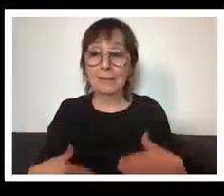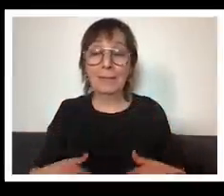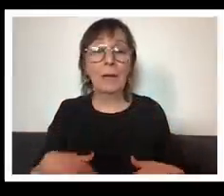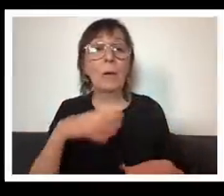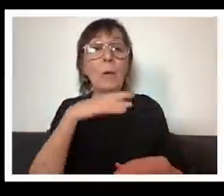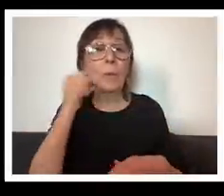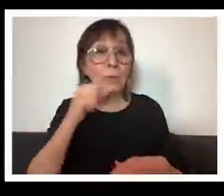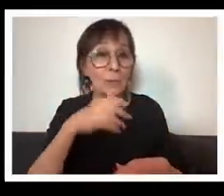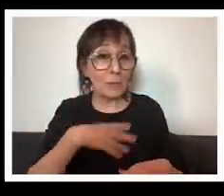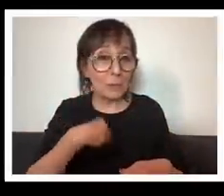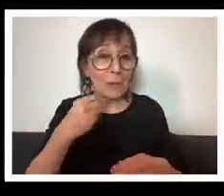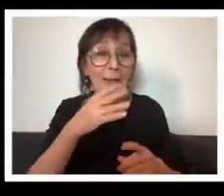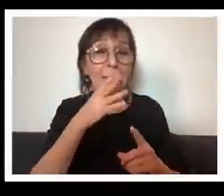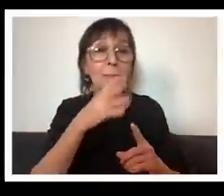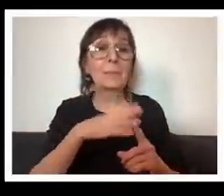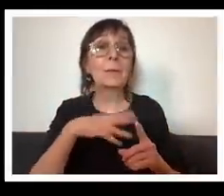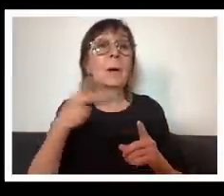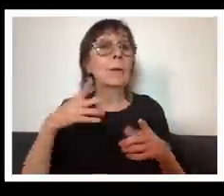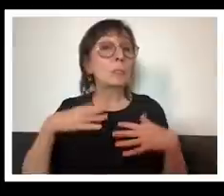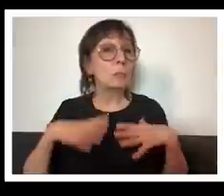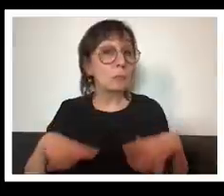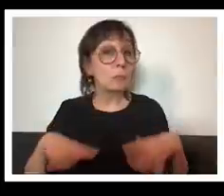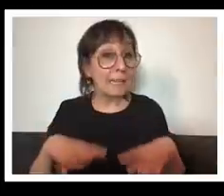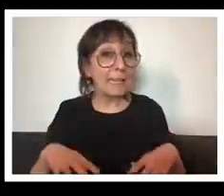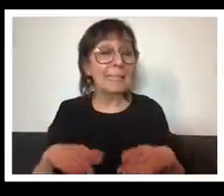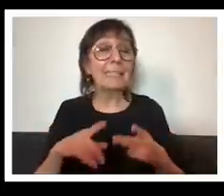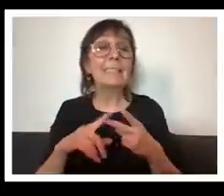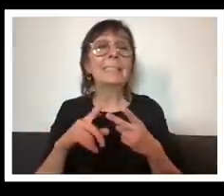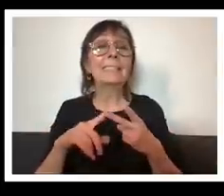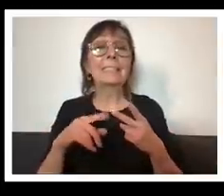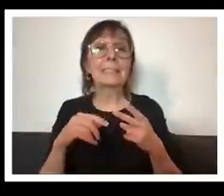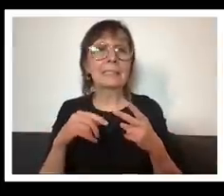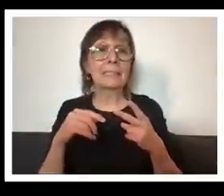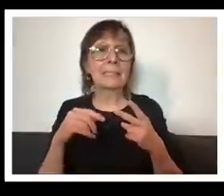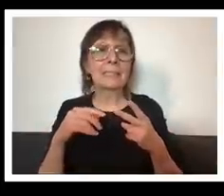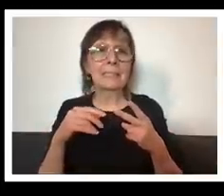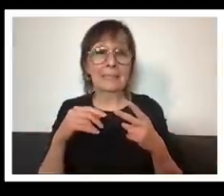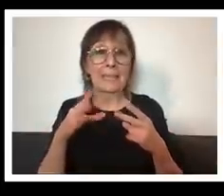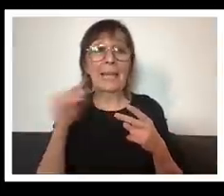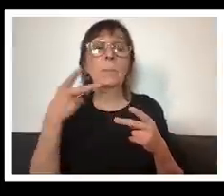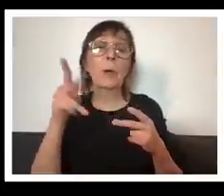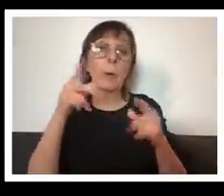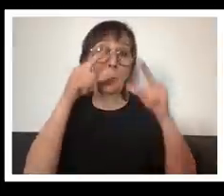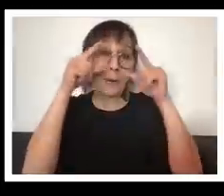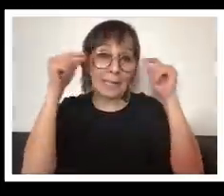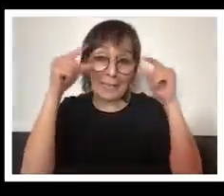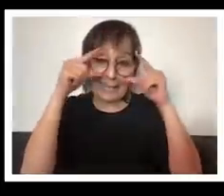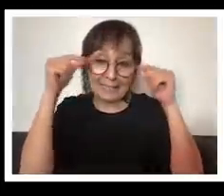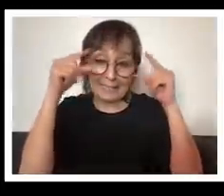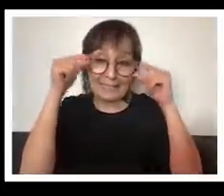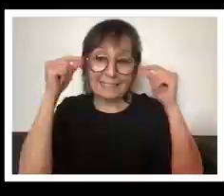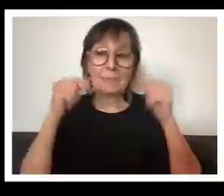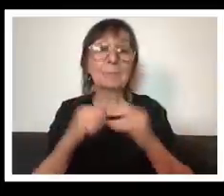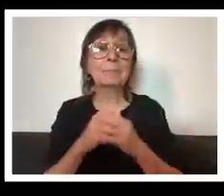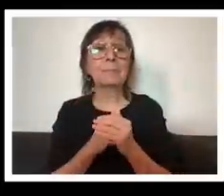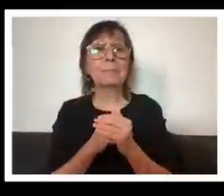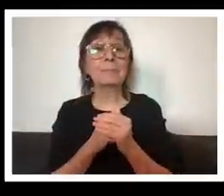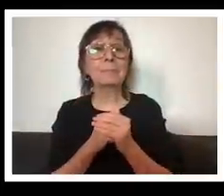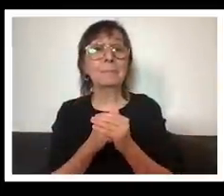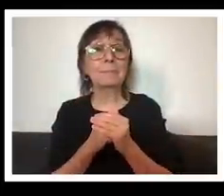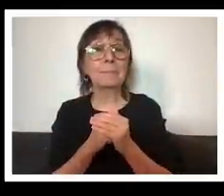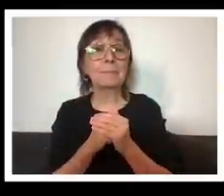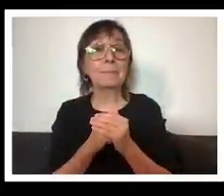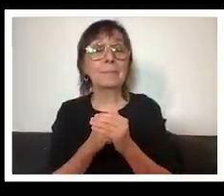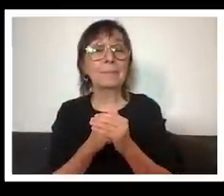purple glasses and i'm in